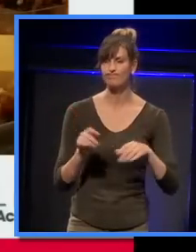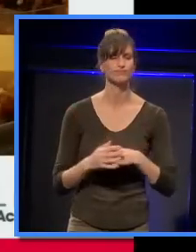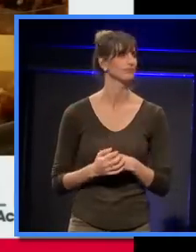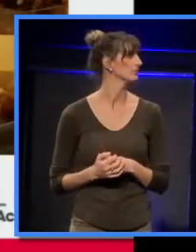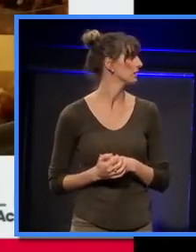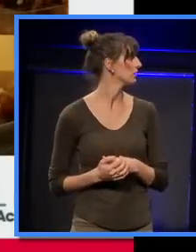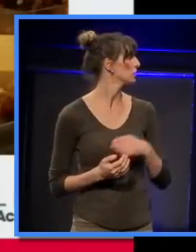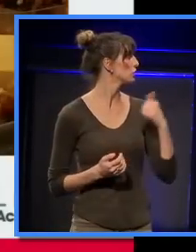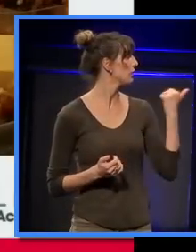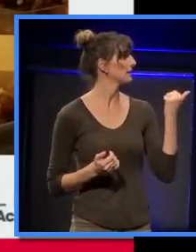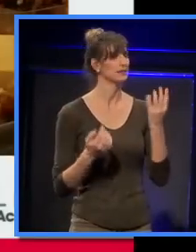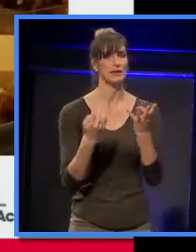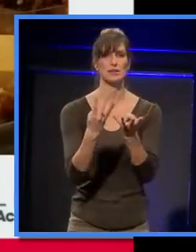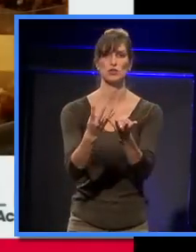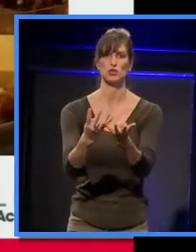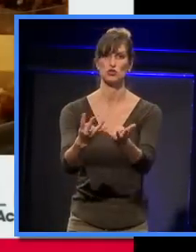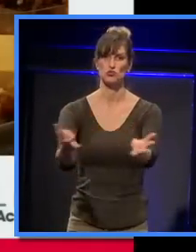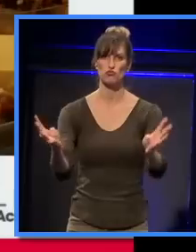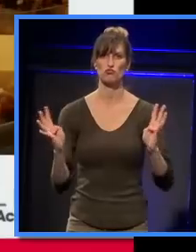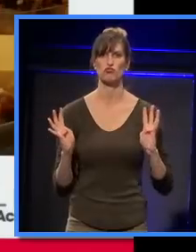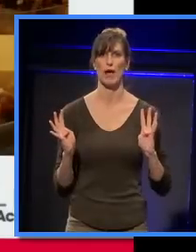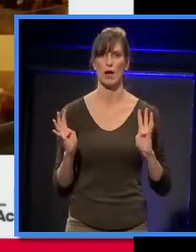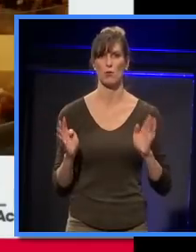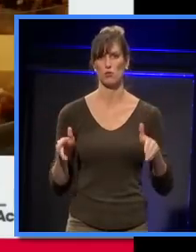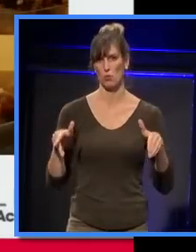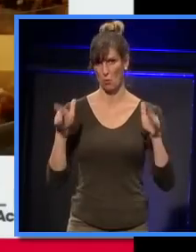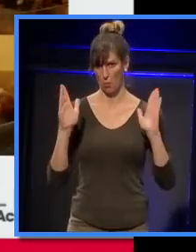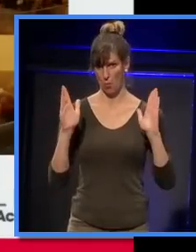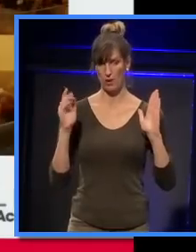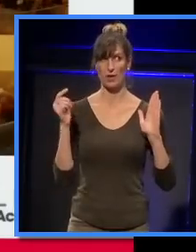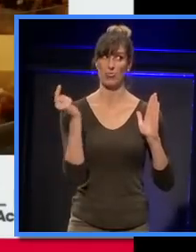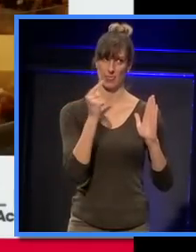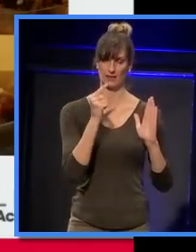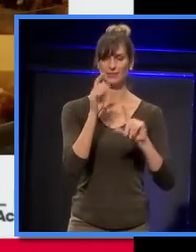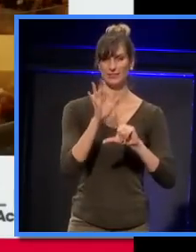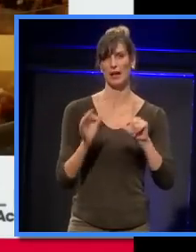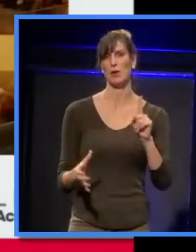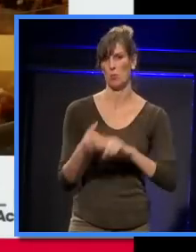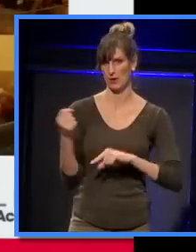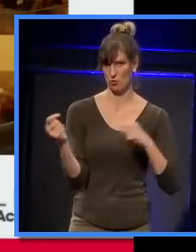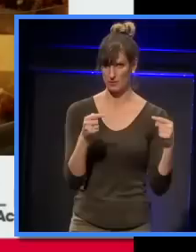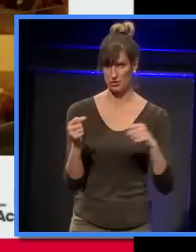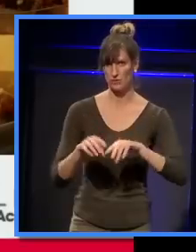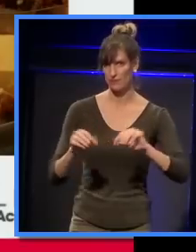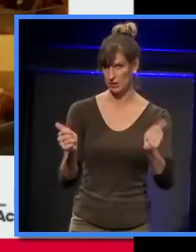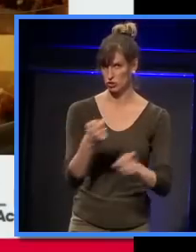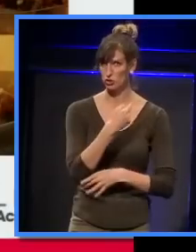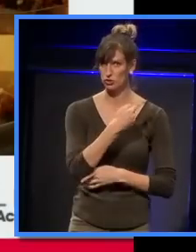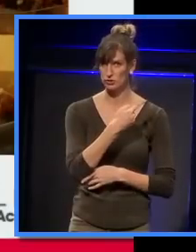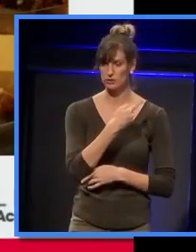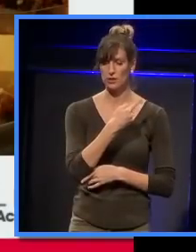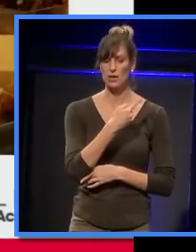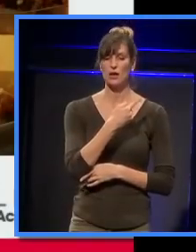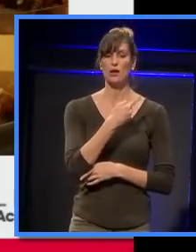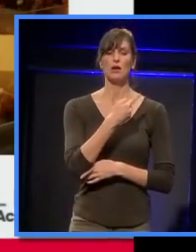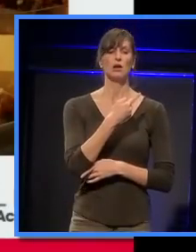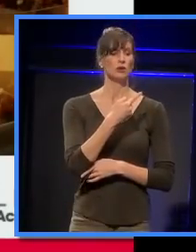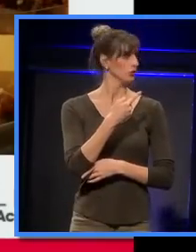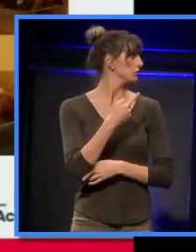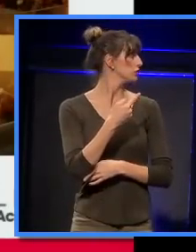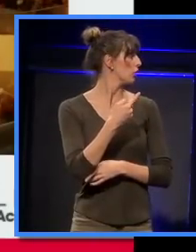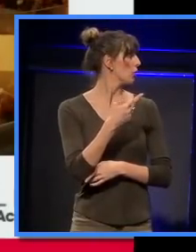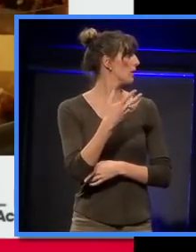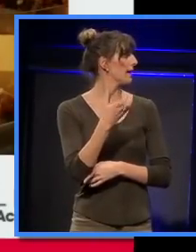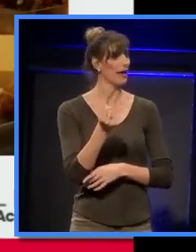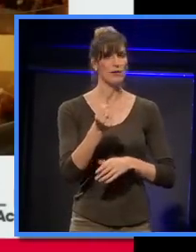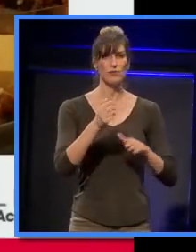is our surround hall. This is the competition winning design. And there's a number of surfaces I mentioned around here,